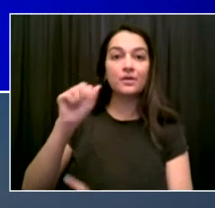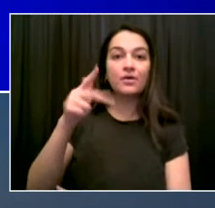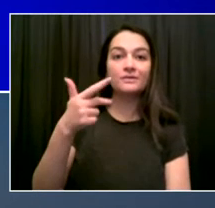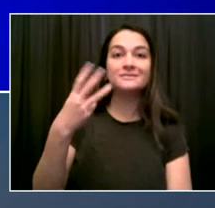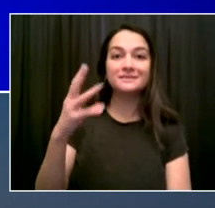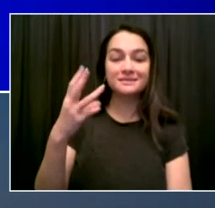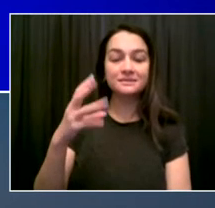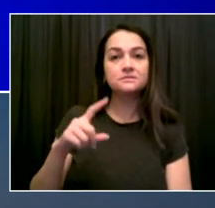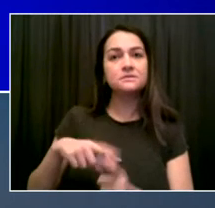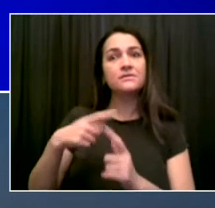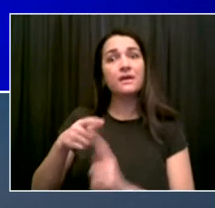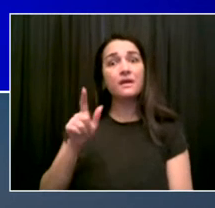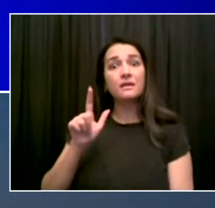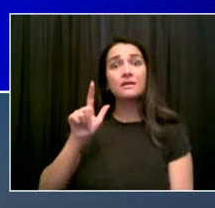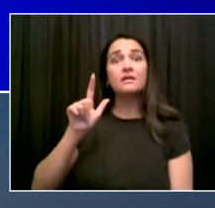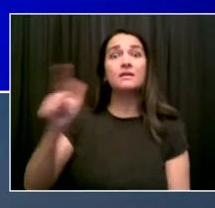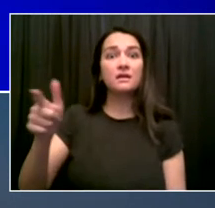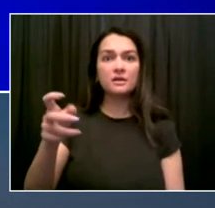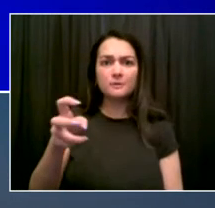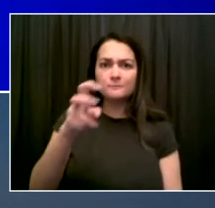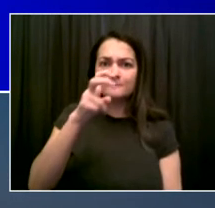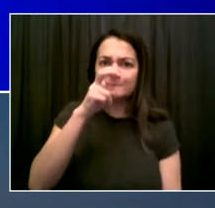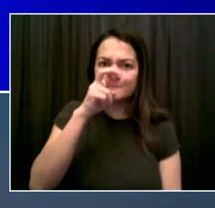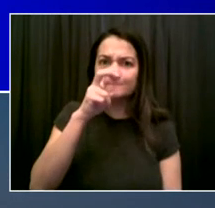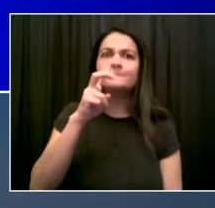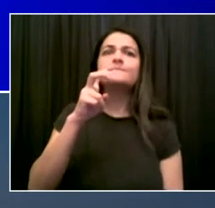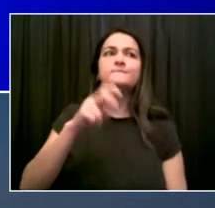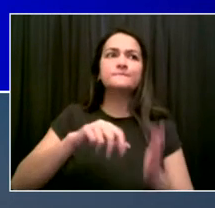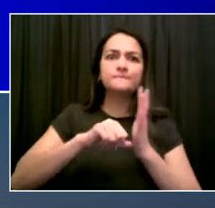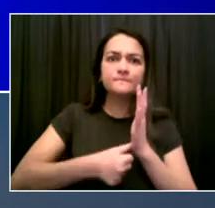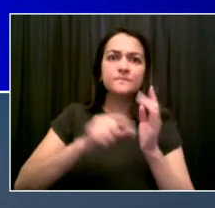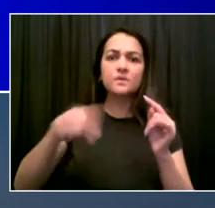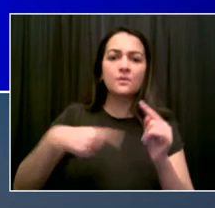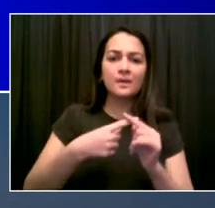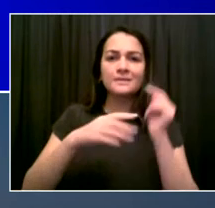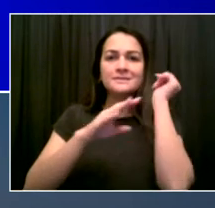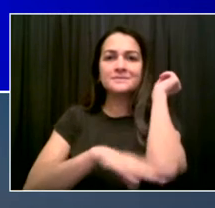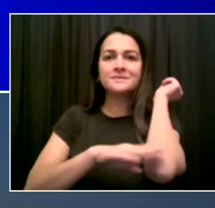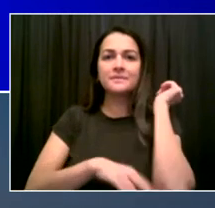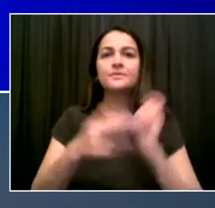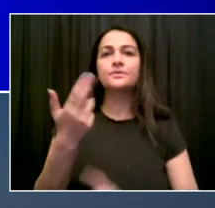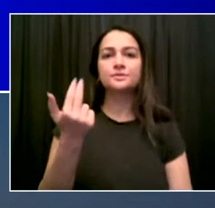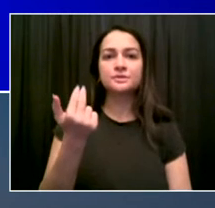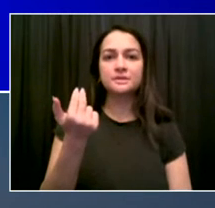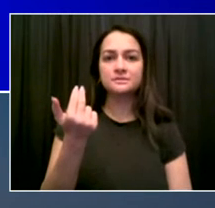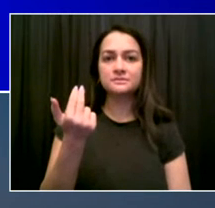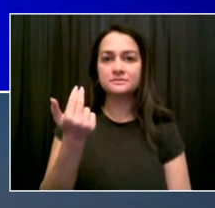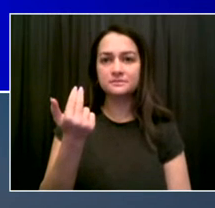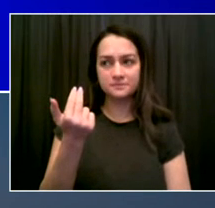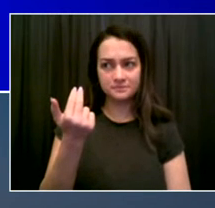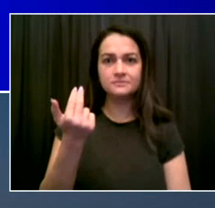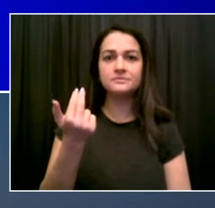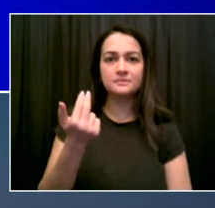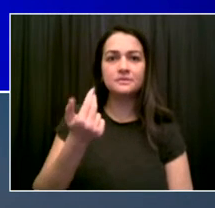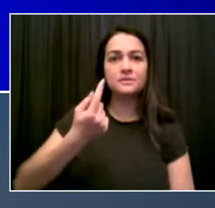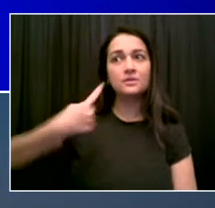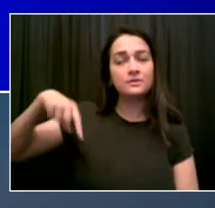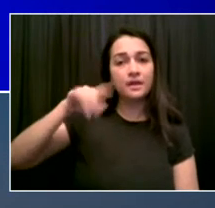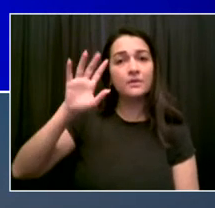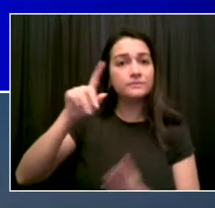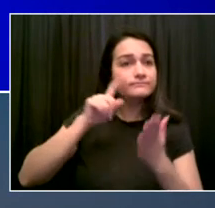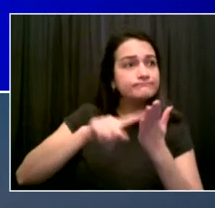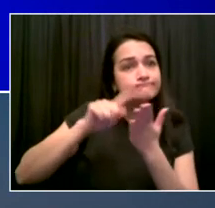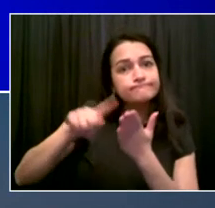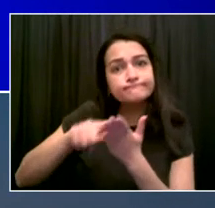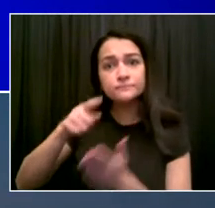want to make adjustments based on their input. But this will move forward, starting in the week of August 16th, and then full